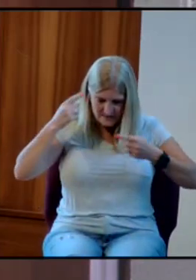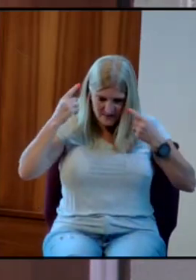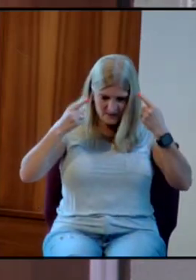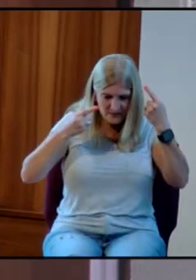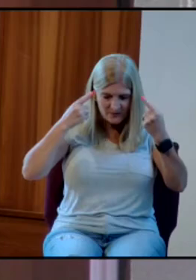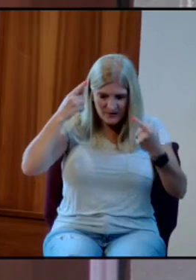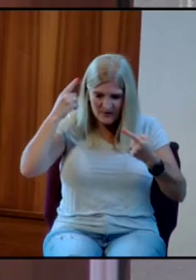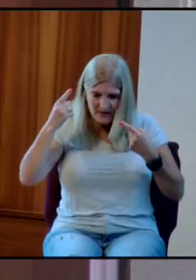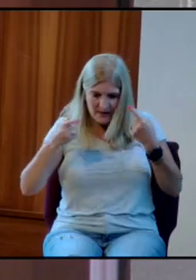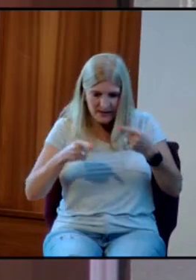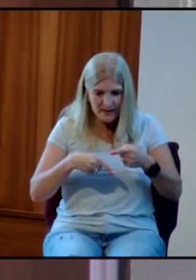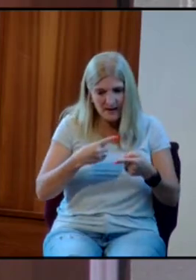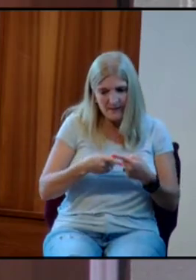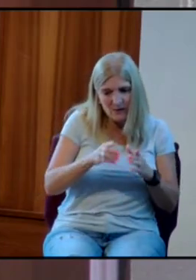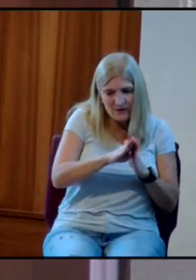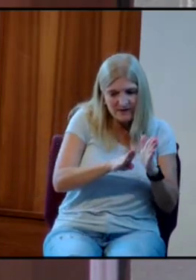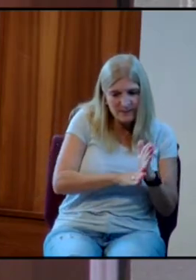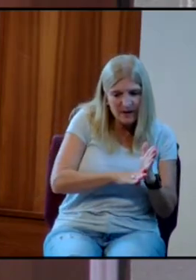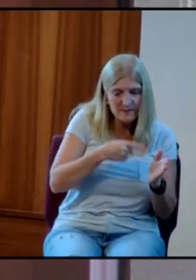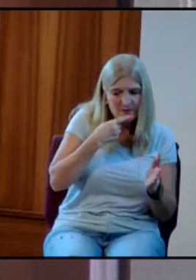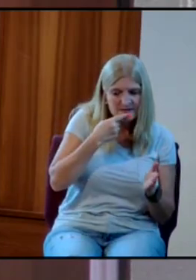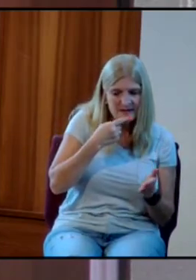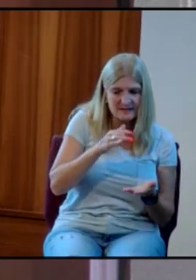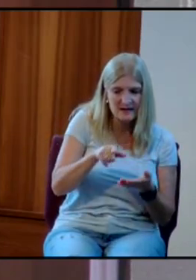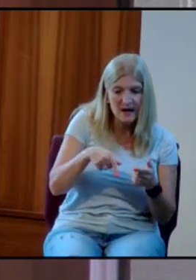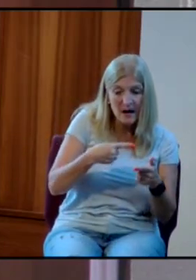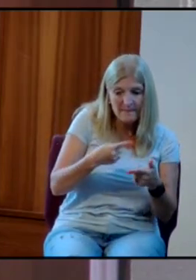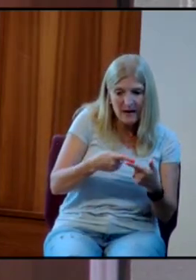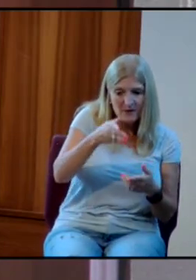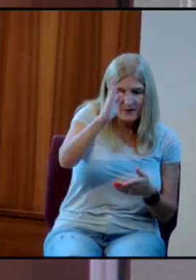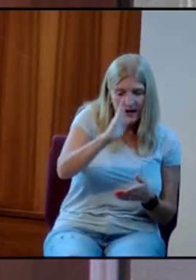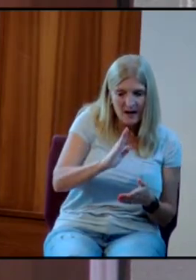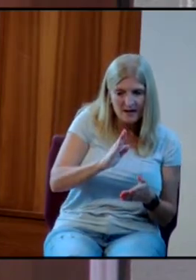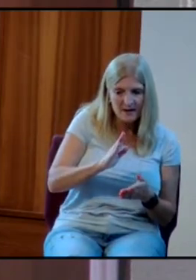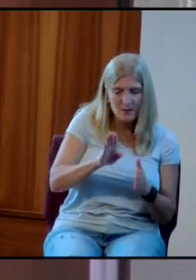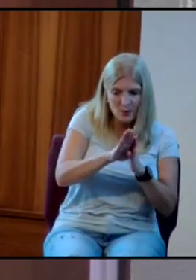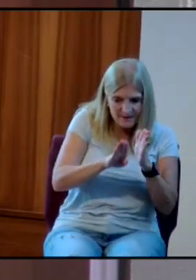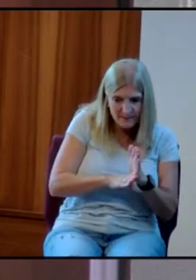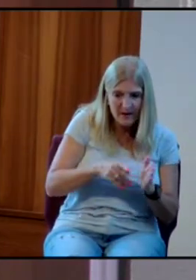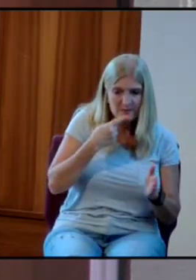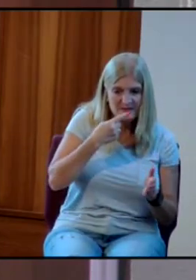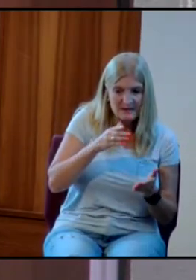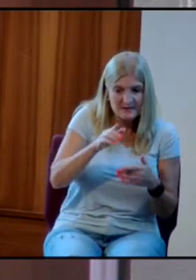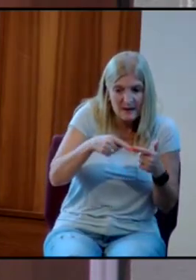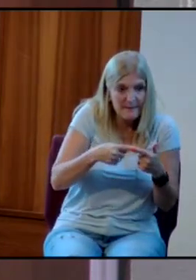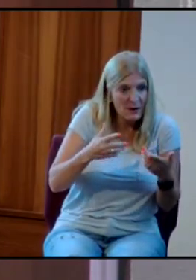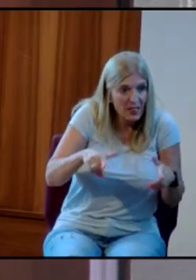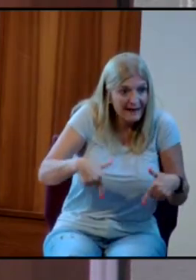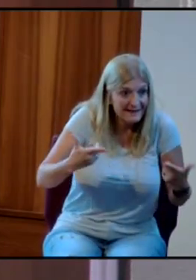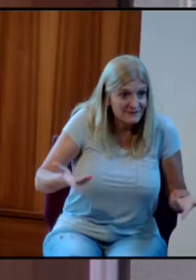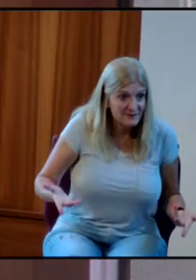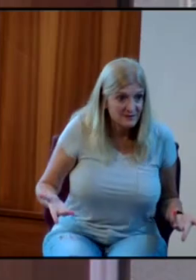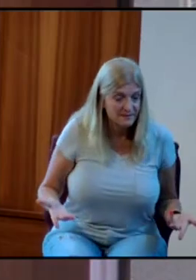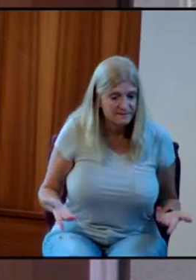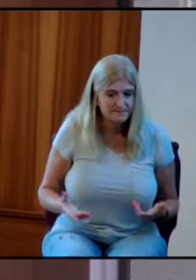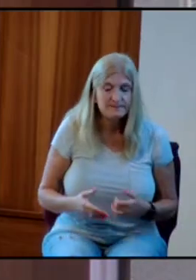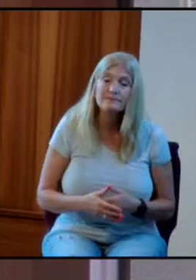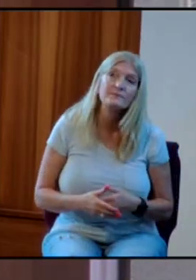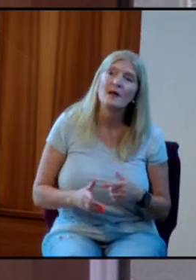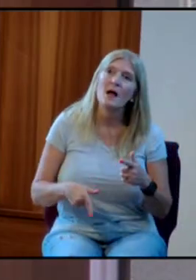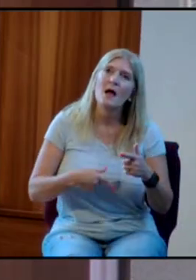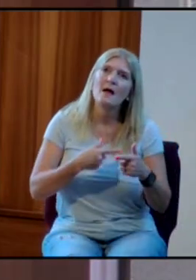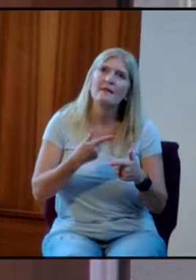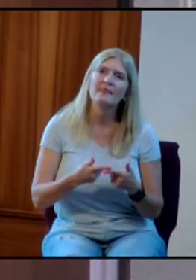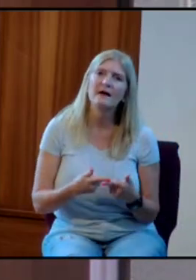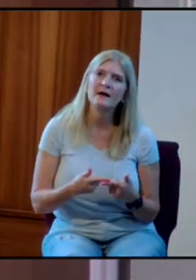about what the Bible says about God and what the Bible says about life. And then we also,